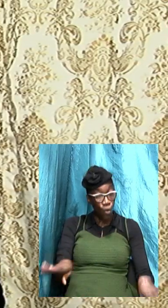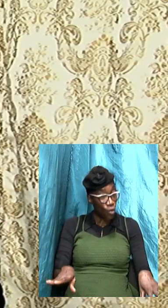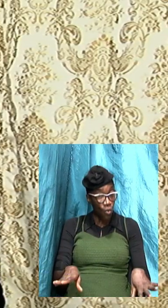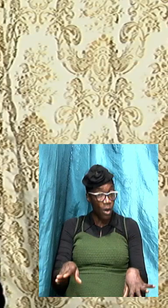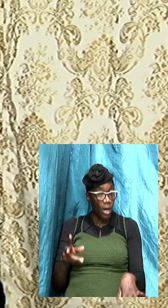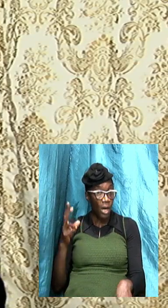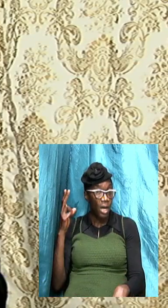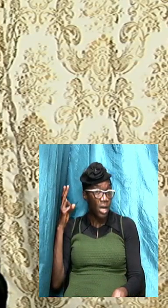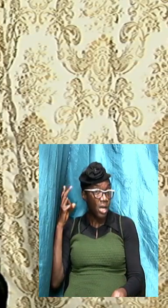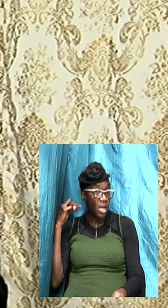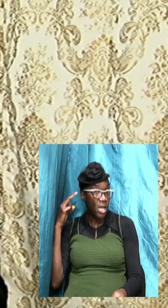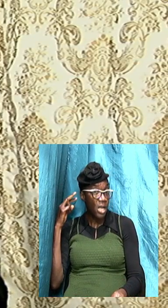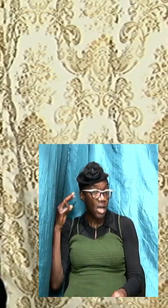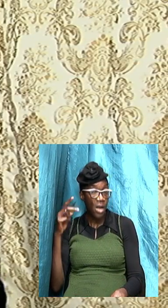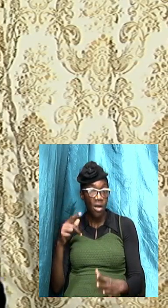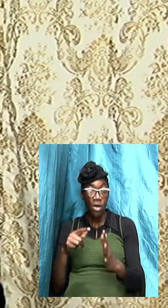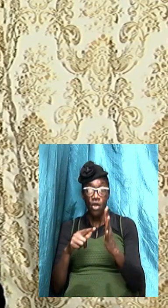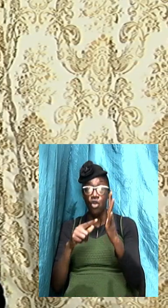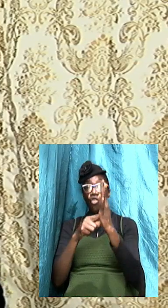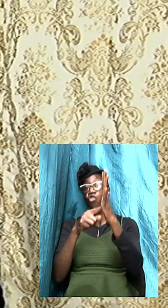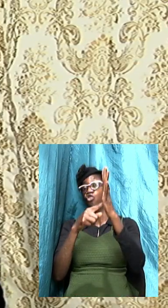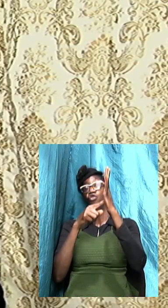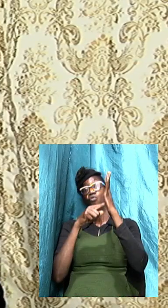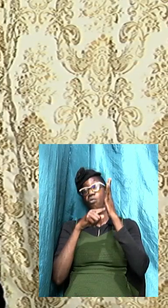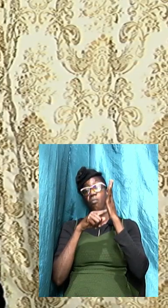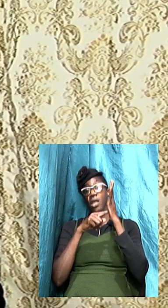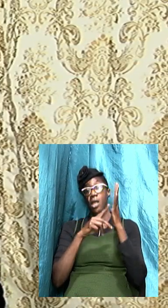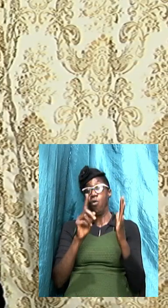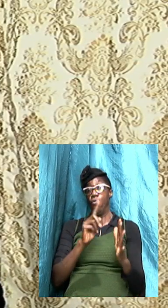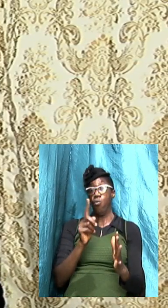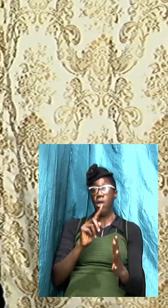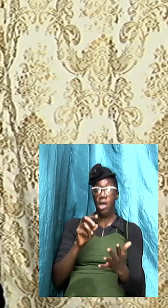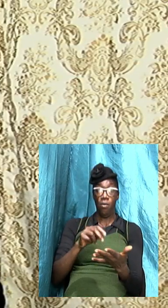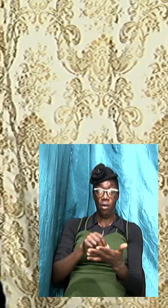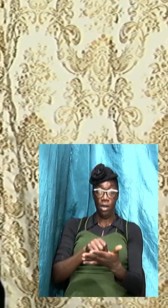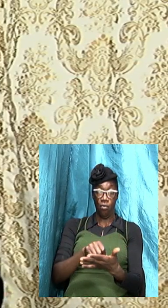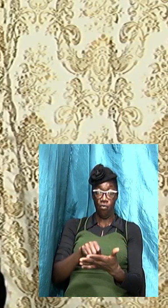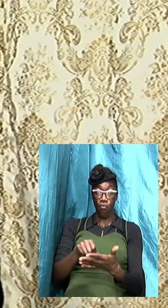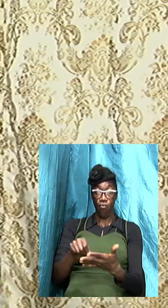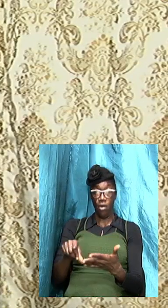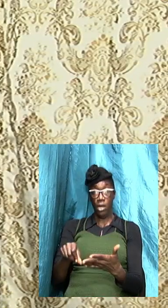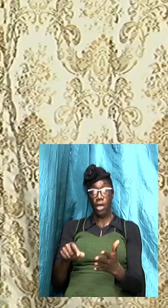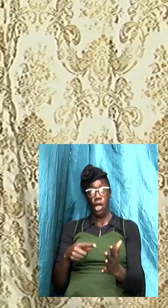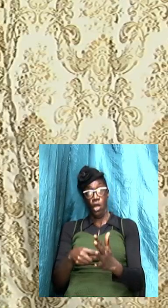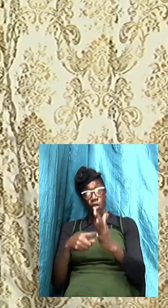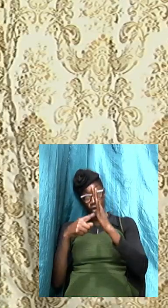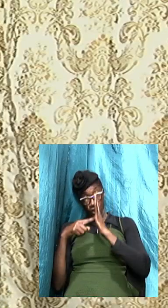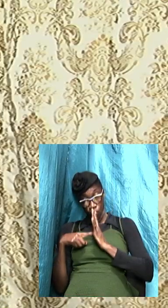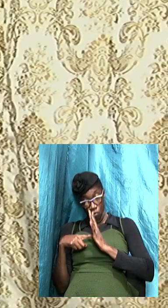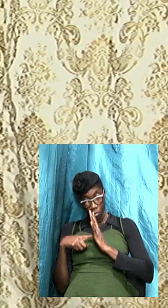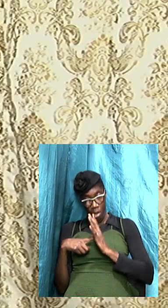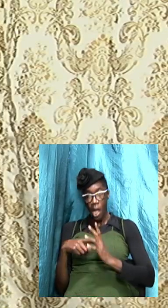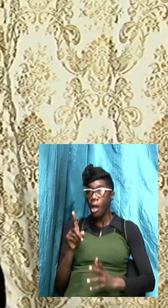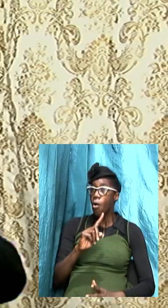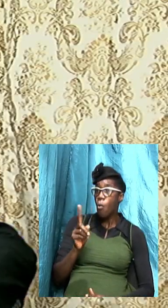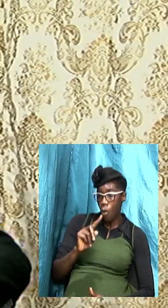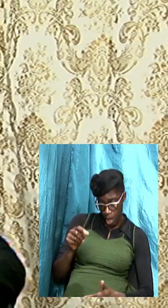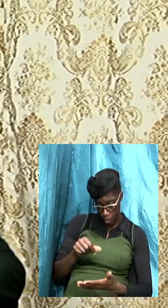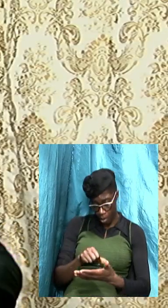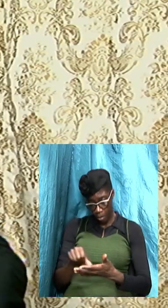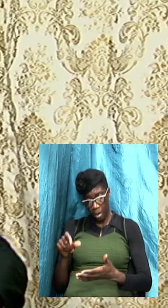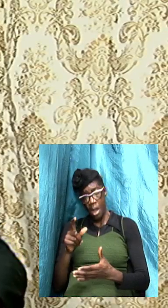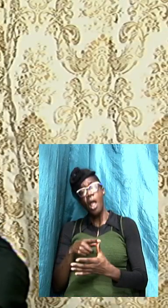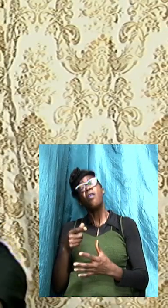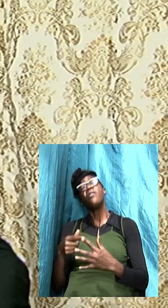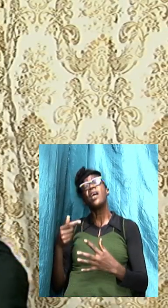it show me where it is written hallelujah show me where it is written and